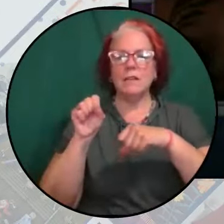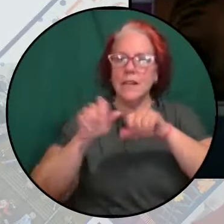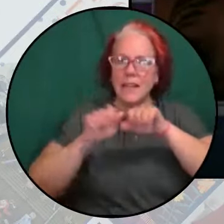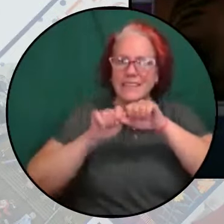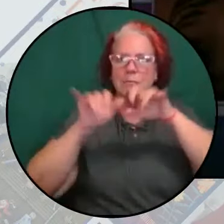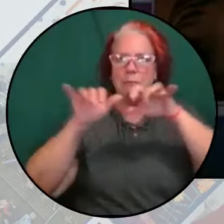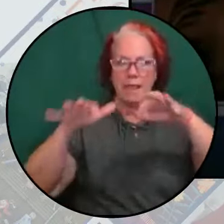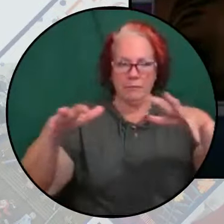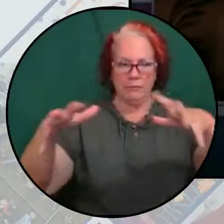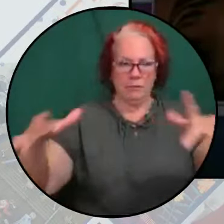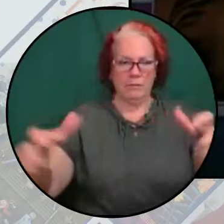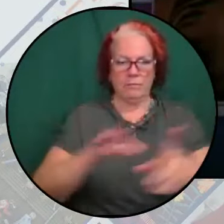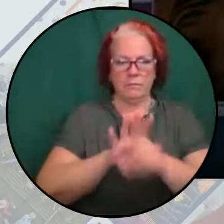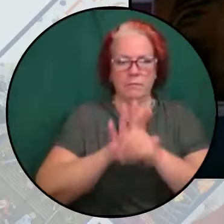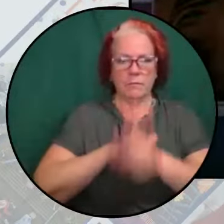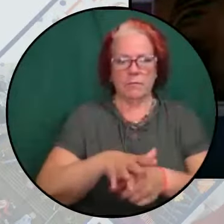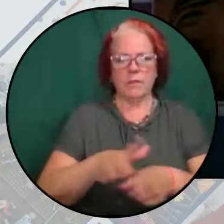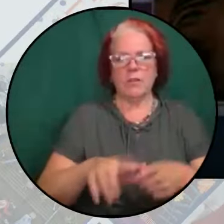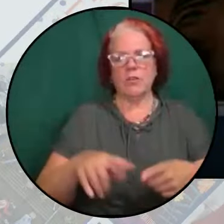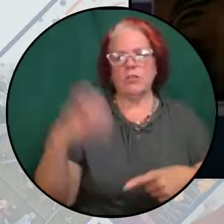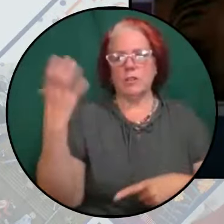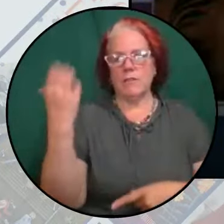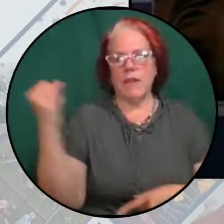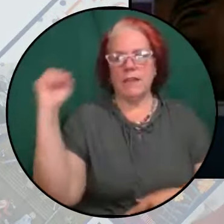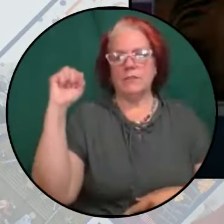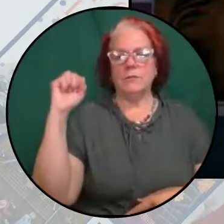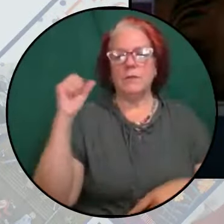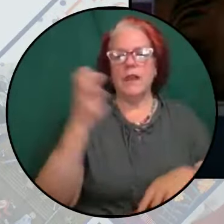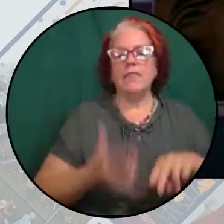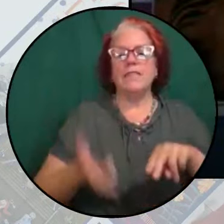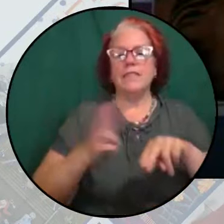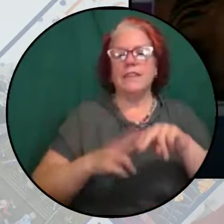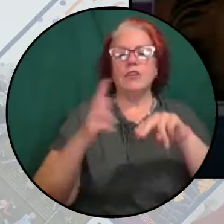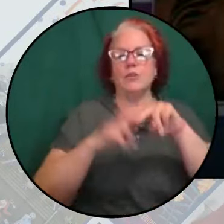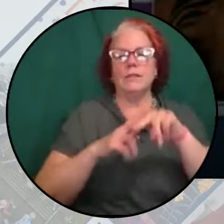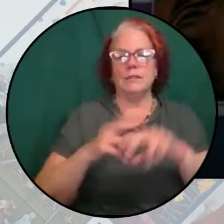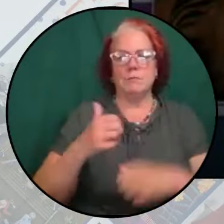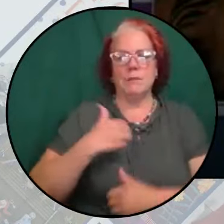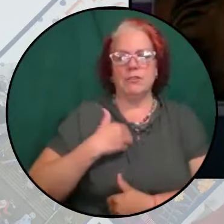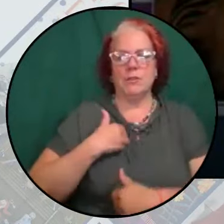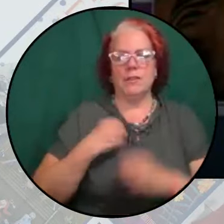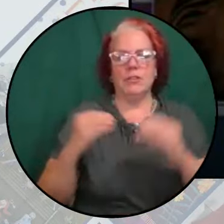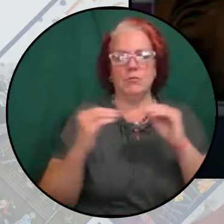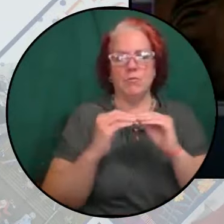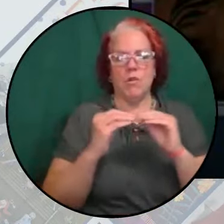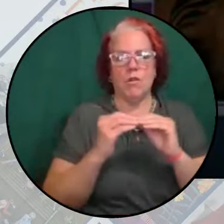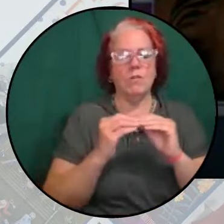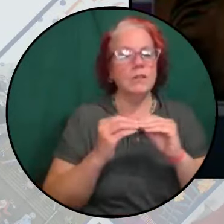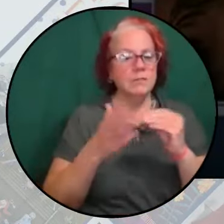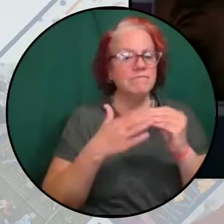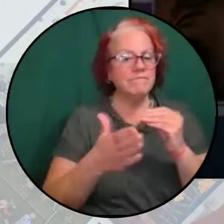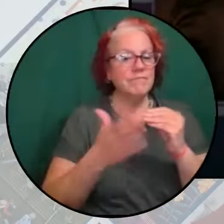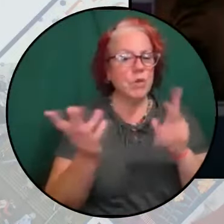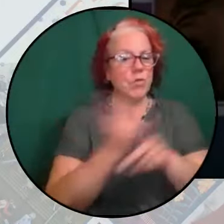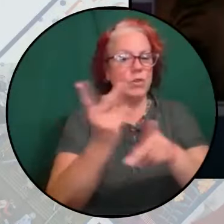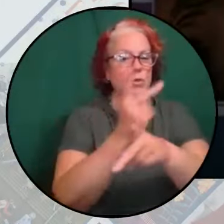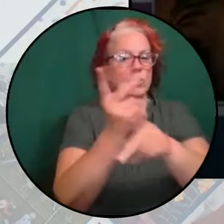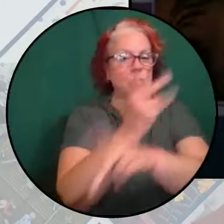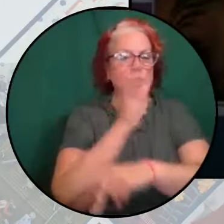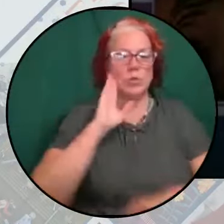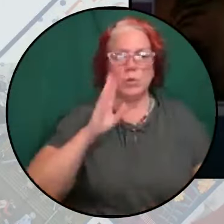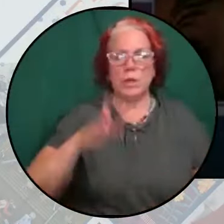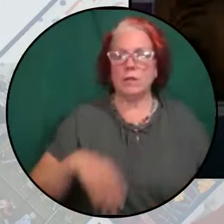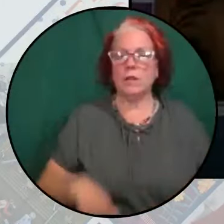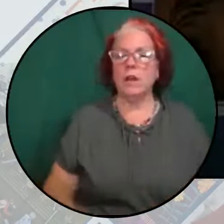the repression of activism and the increased militarization of police and more that is yet to come. With